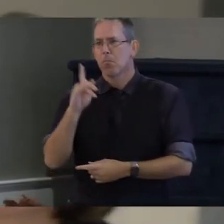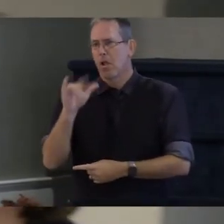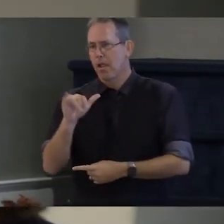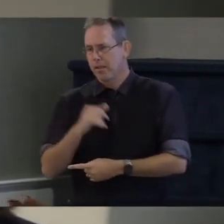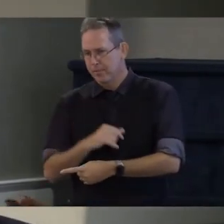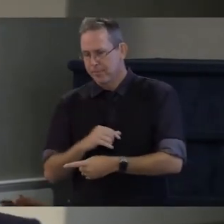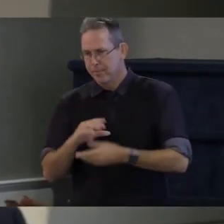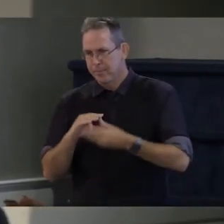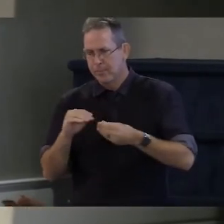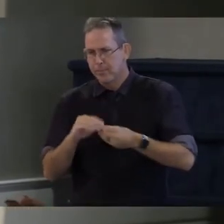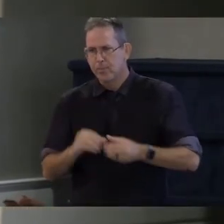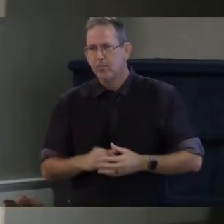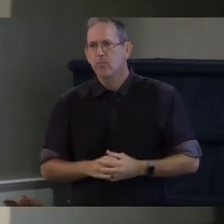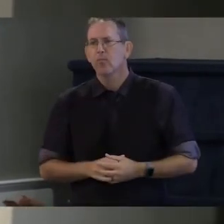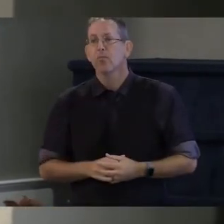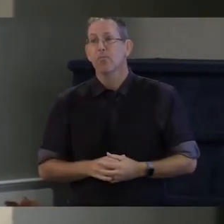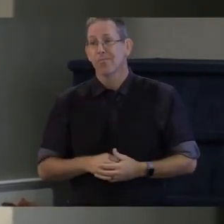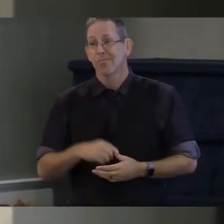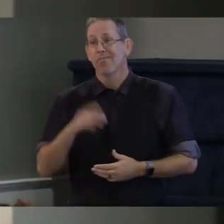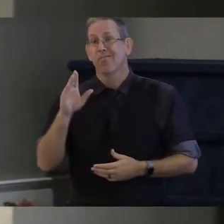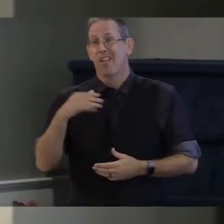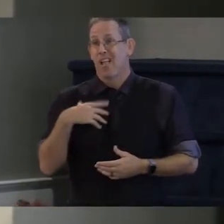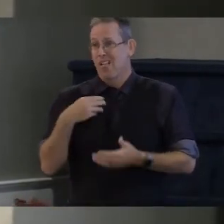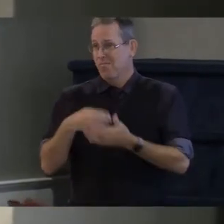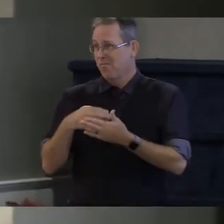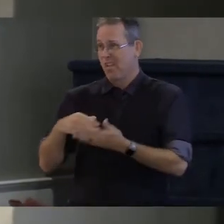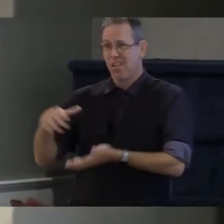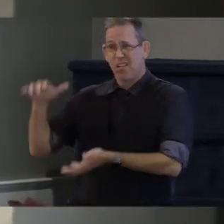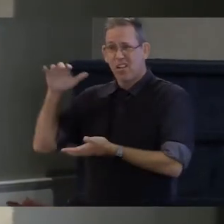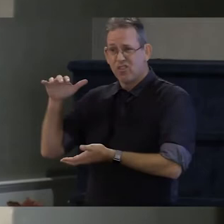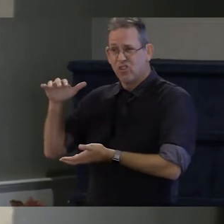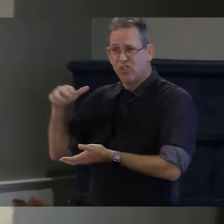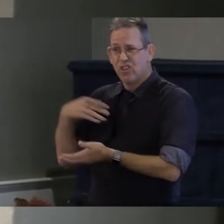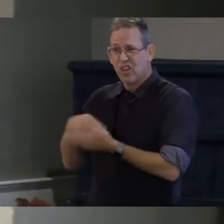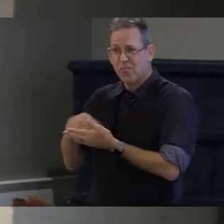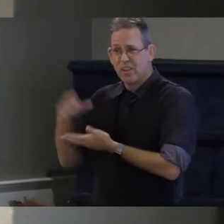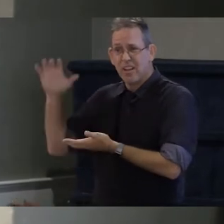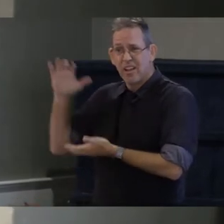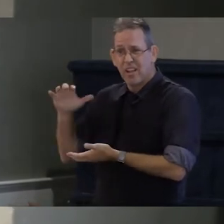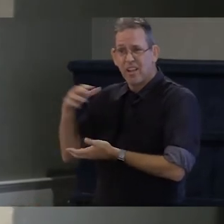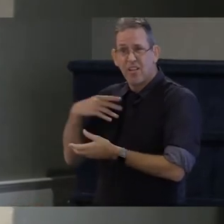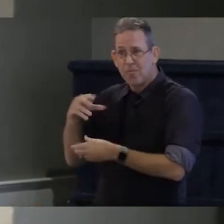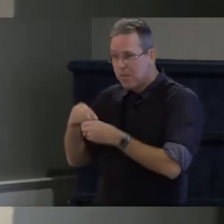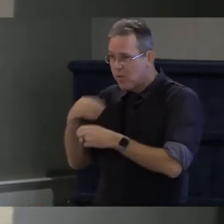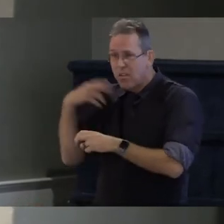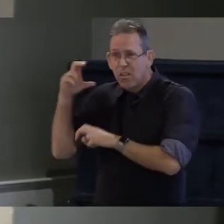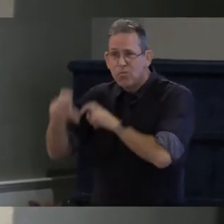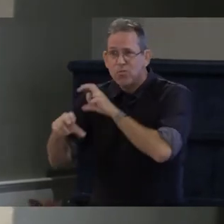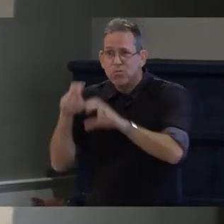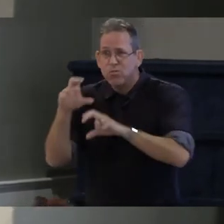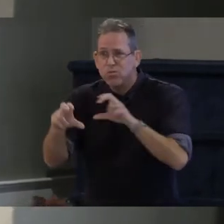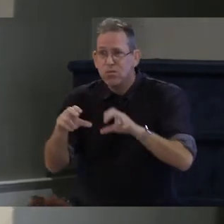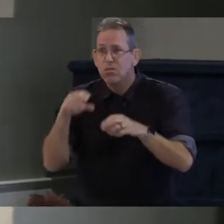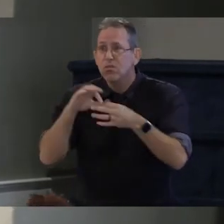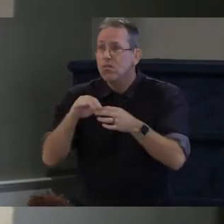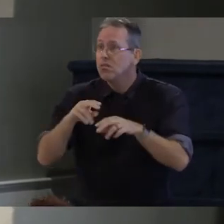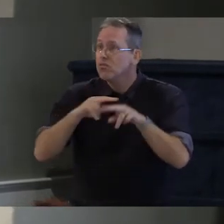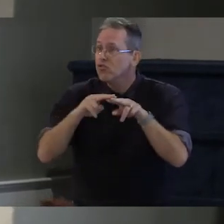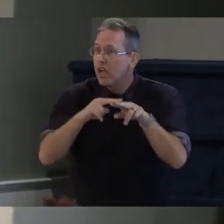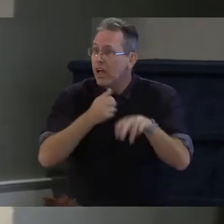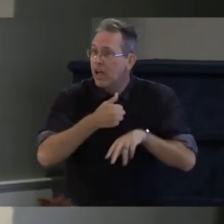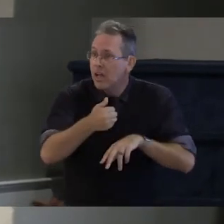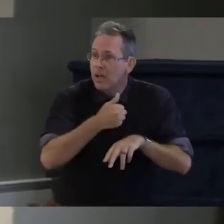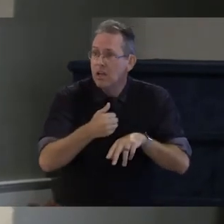infrastructure bill in transportation across this country everything from Amtrak to roads and bridges